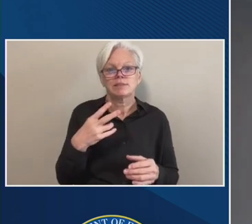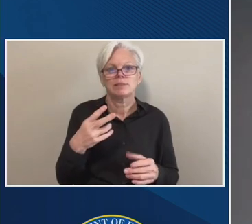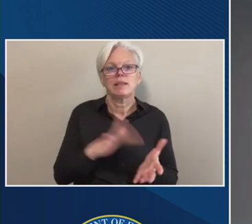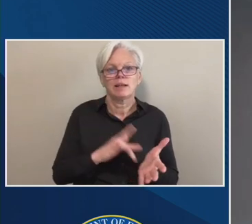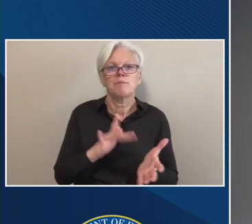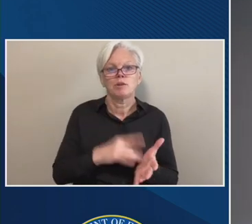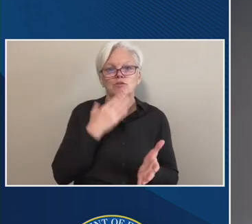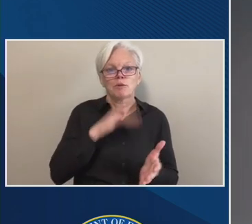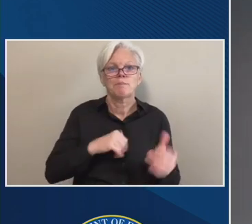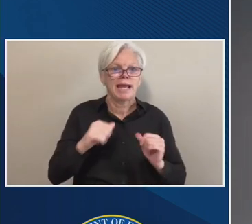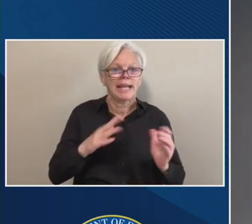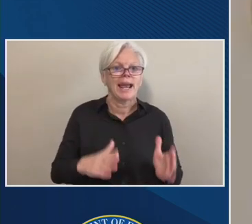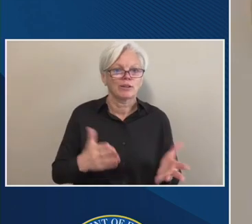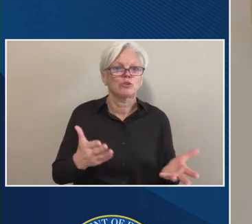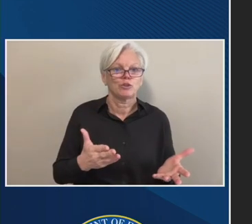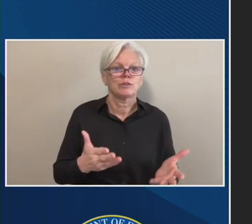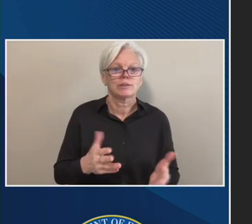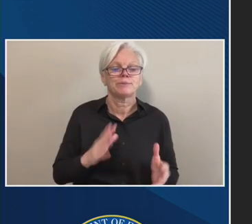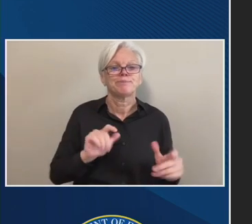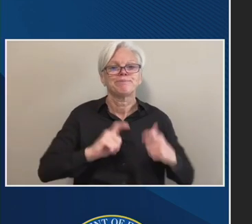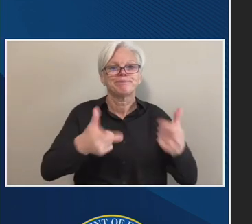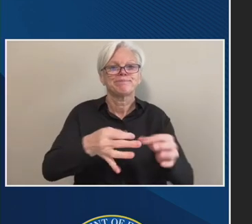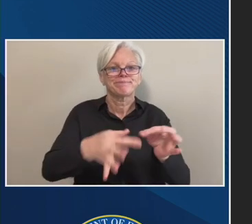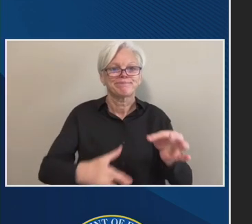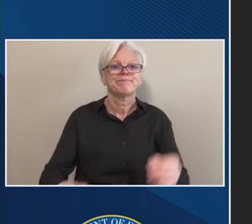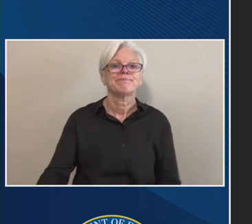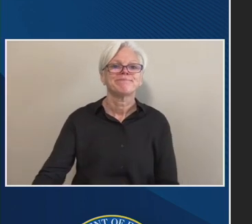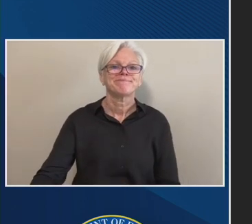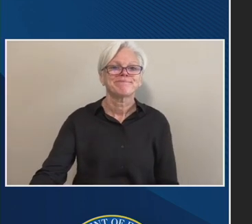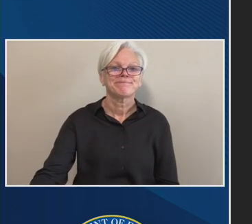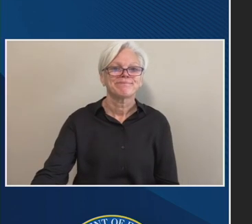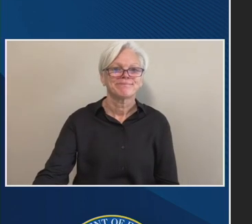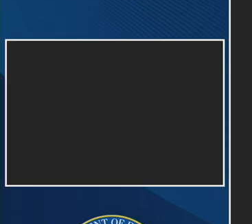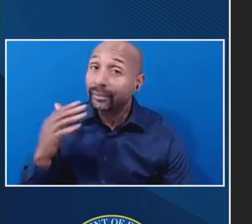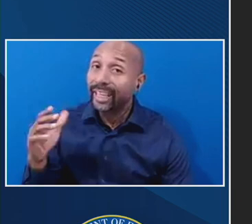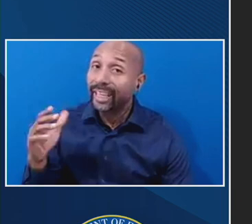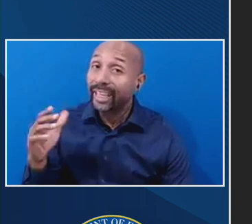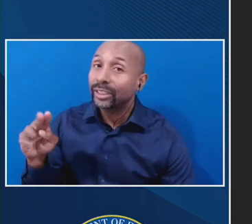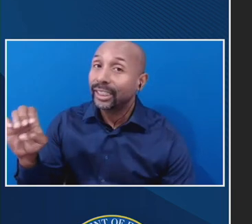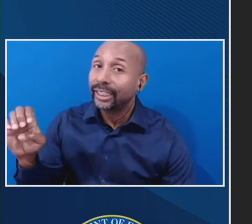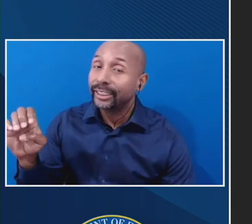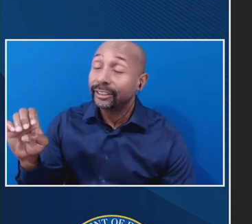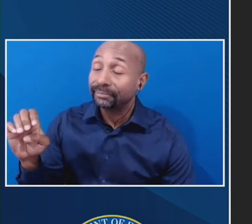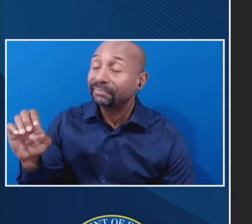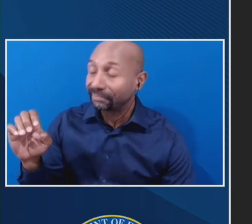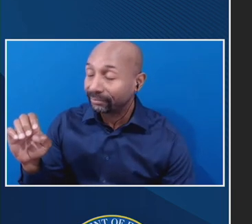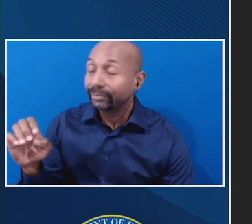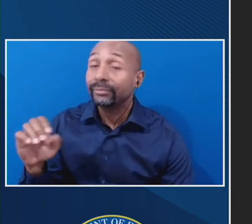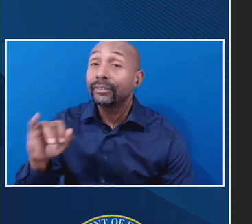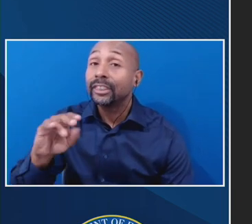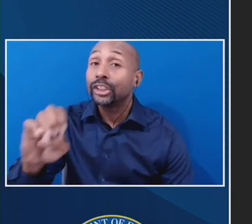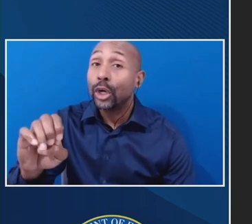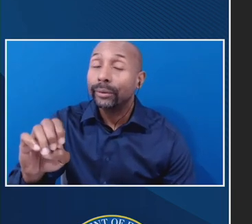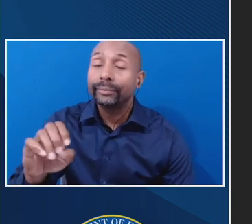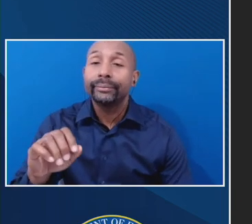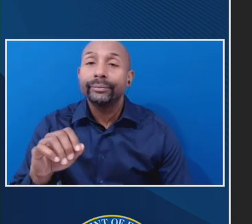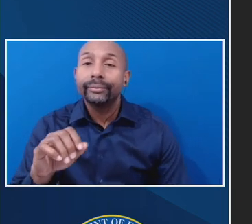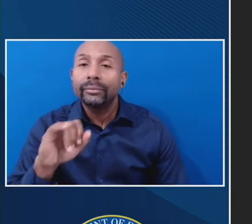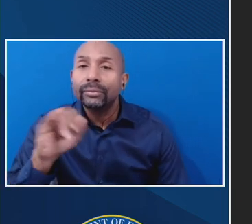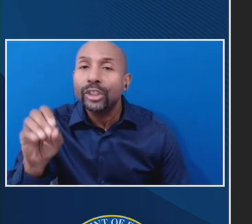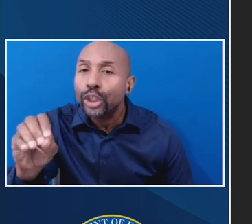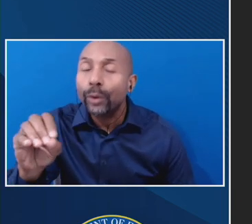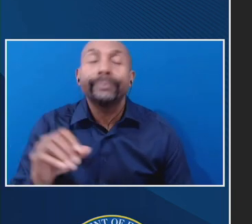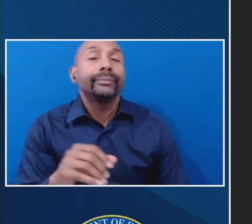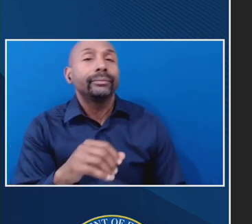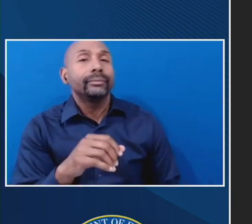actors in this area. All right. Thank you, Denise. All right. We'll go with Joe. Yes. Just a point of clarification. Like I